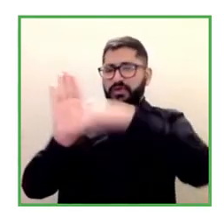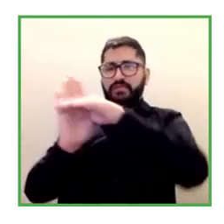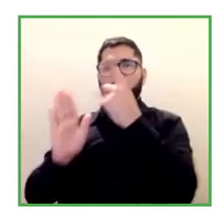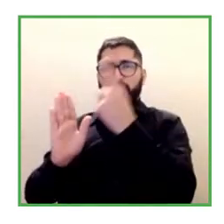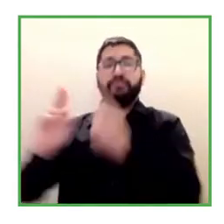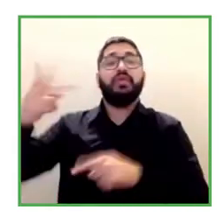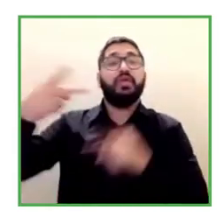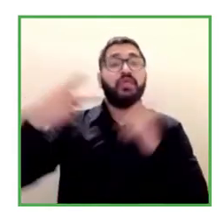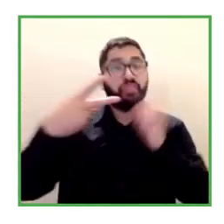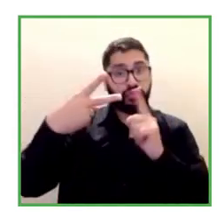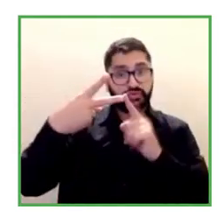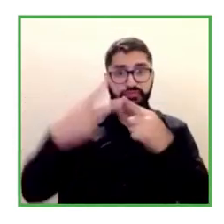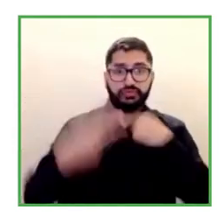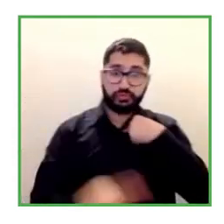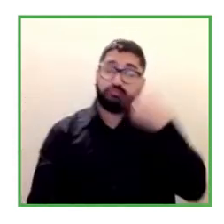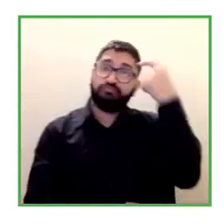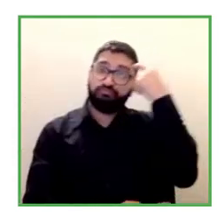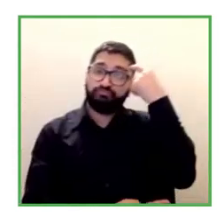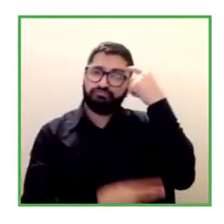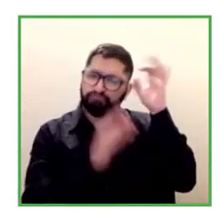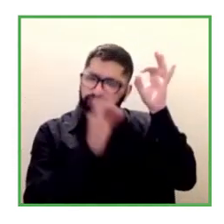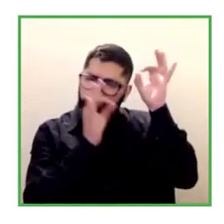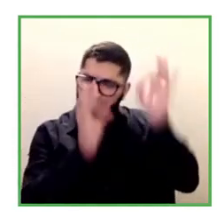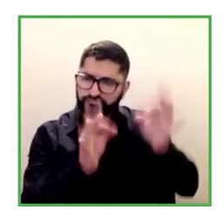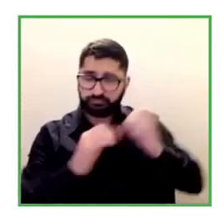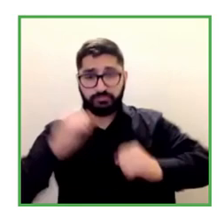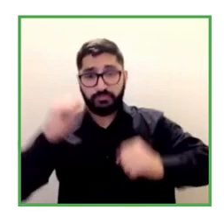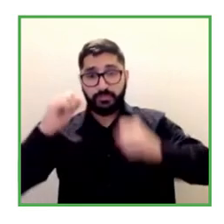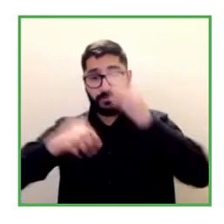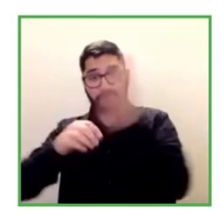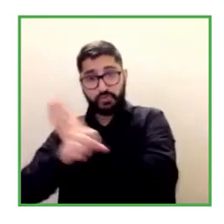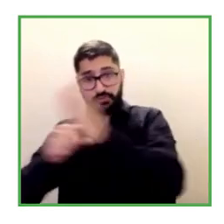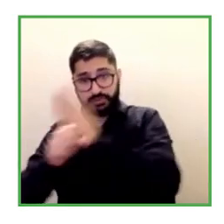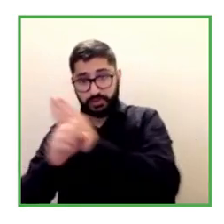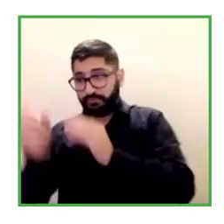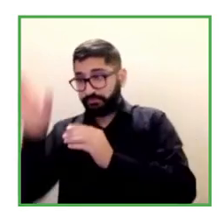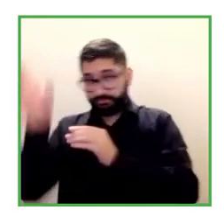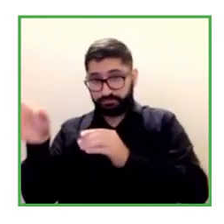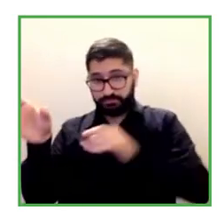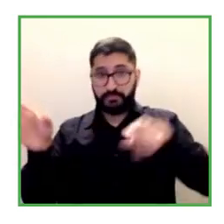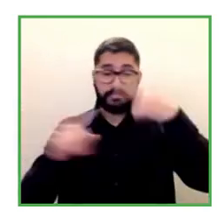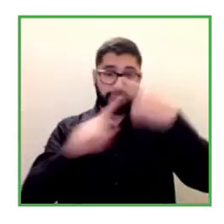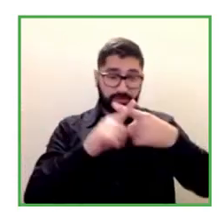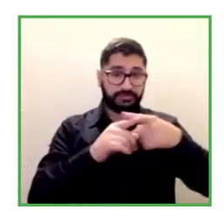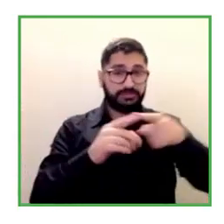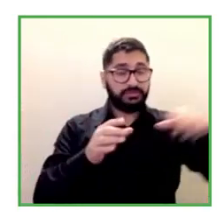companies also along with disabled people they should design